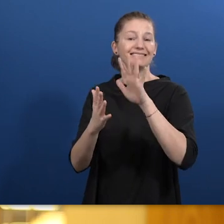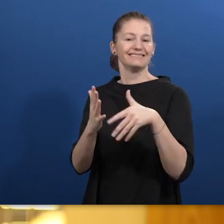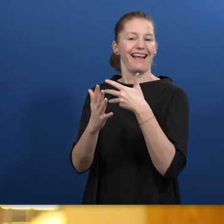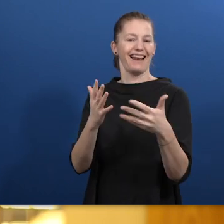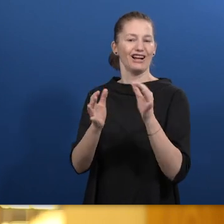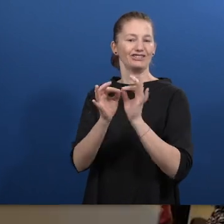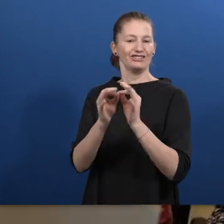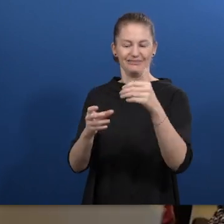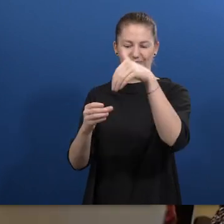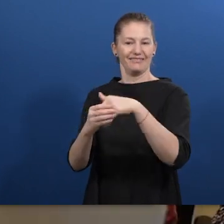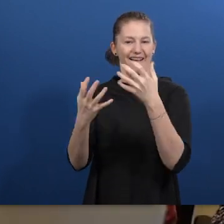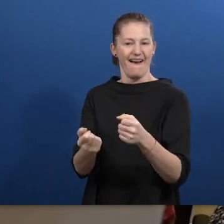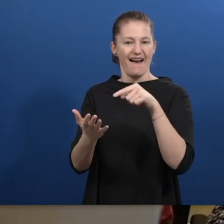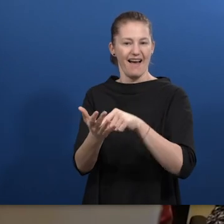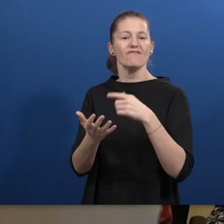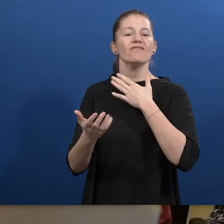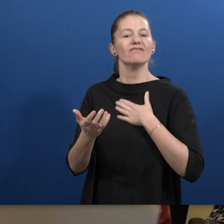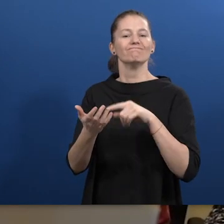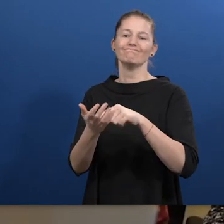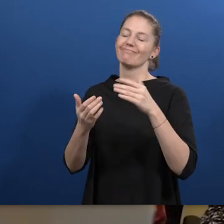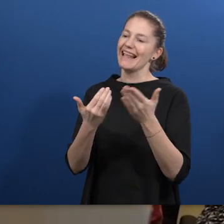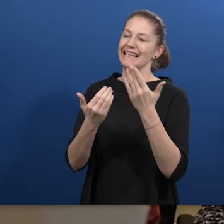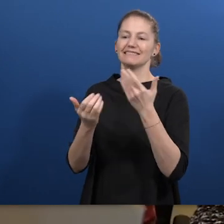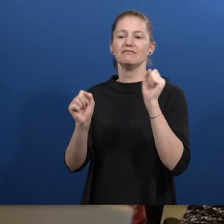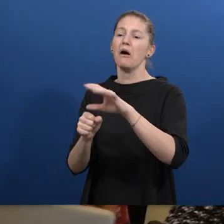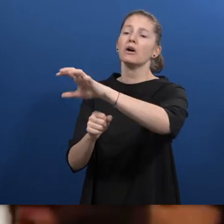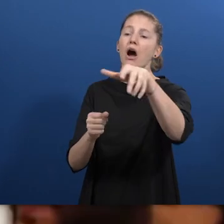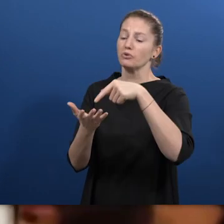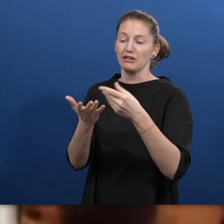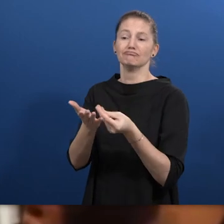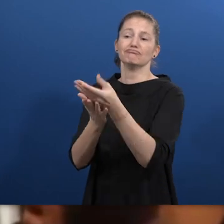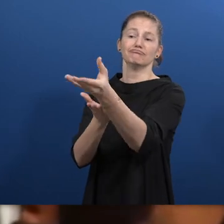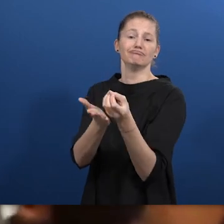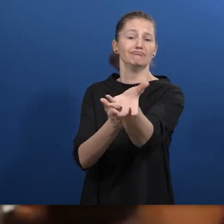can easily integrate it to the other countries to empower the deaf community.